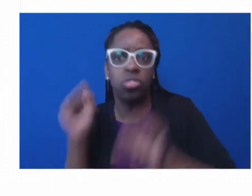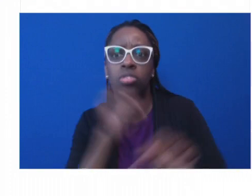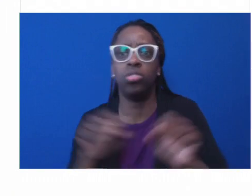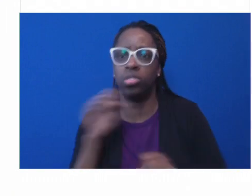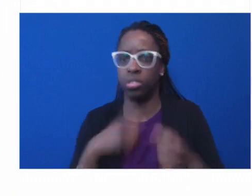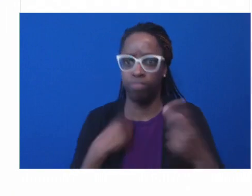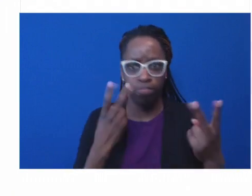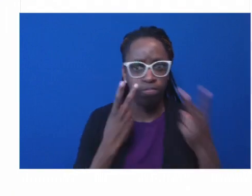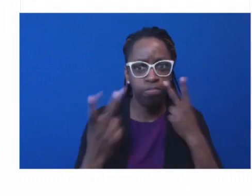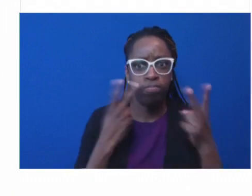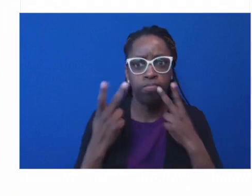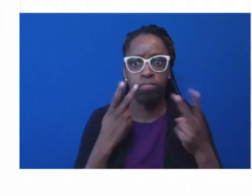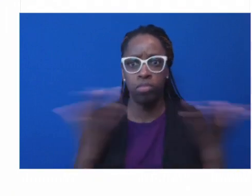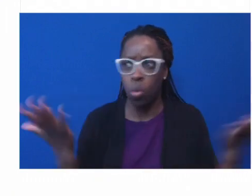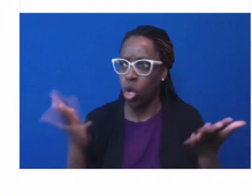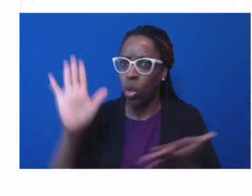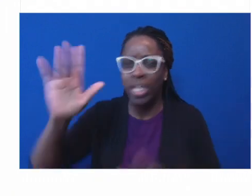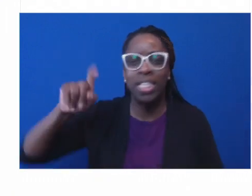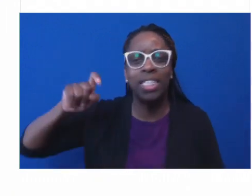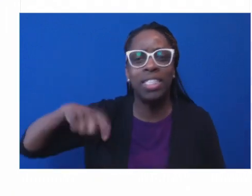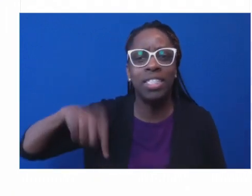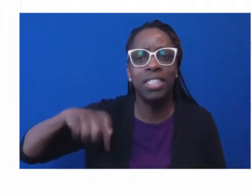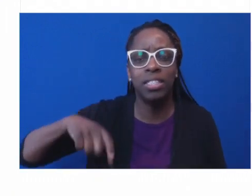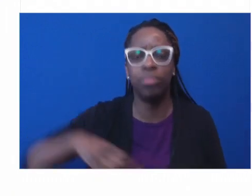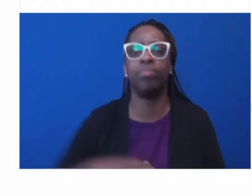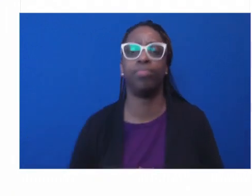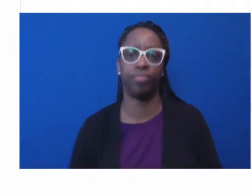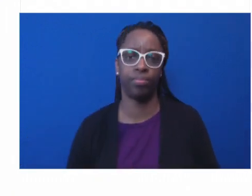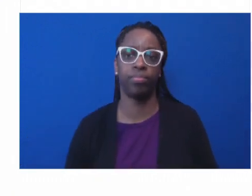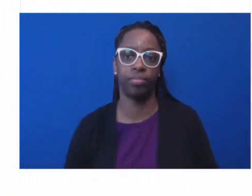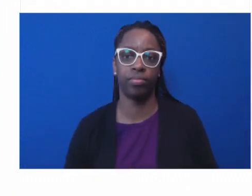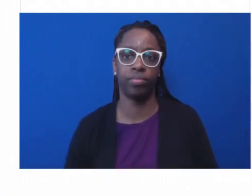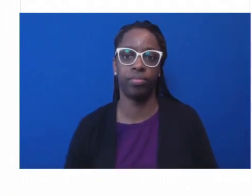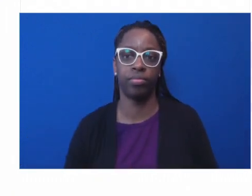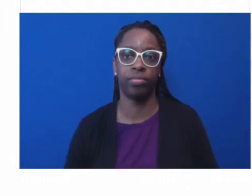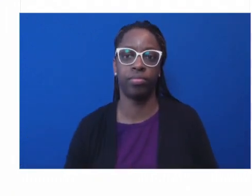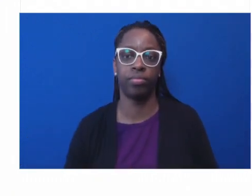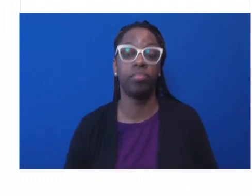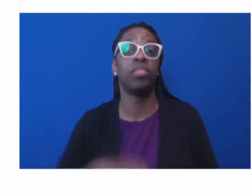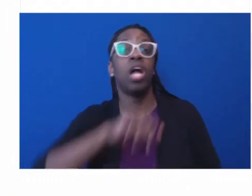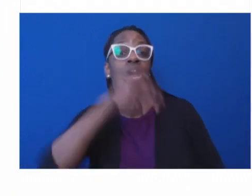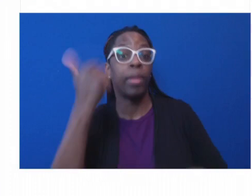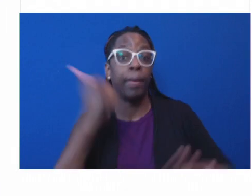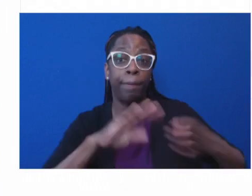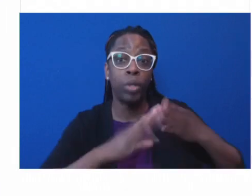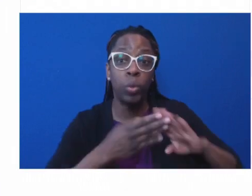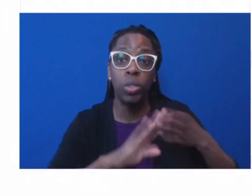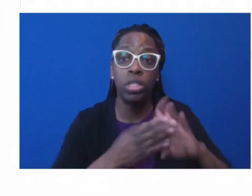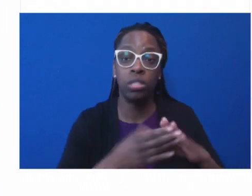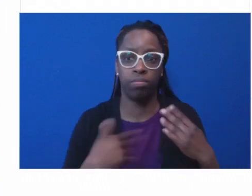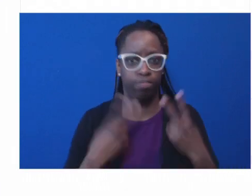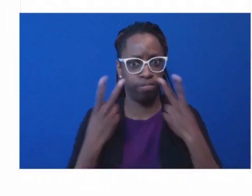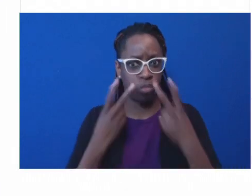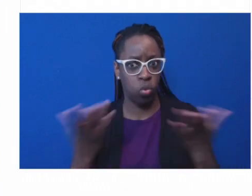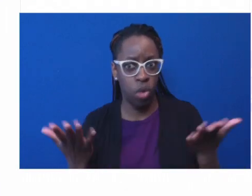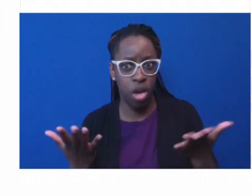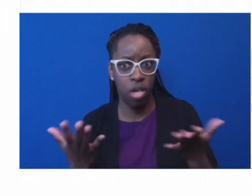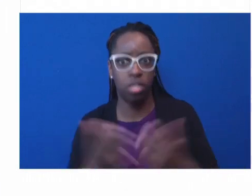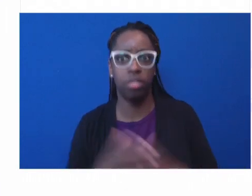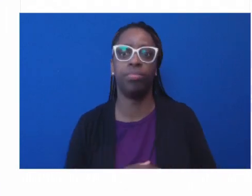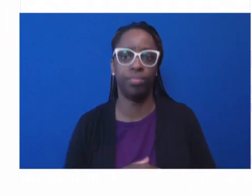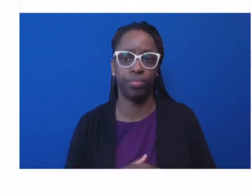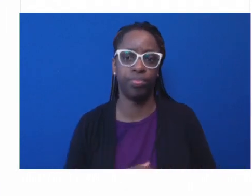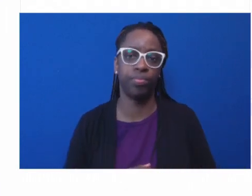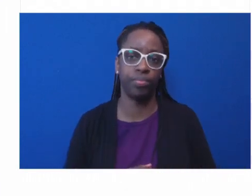community agencies and in other communities, a real positive with a high dependence on one group like church ministry. So loosely knit or tightly